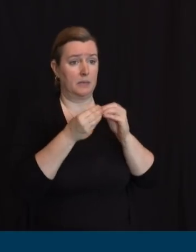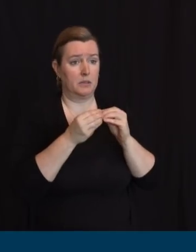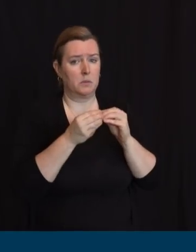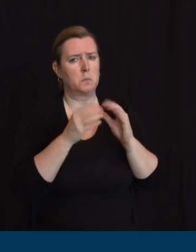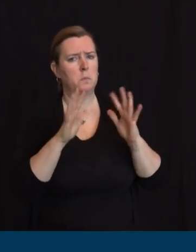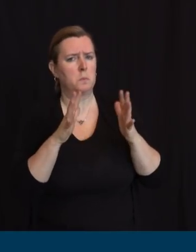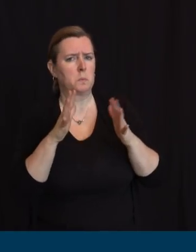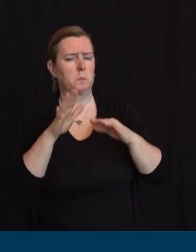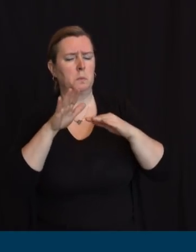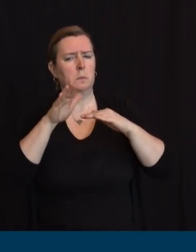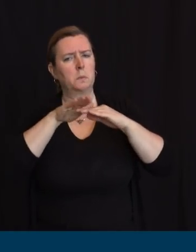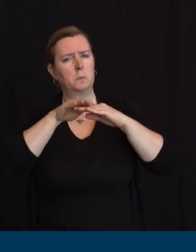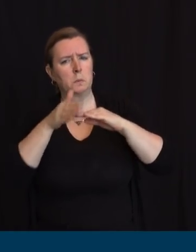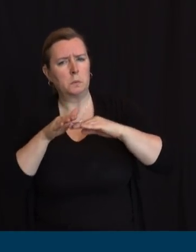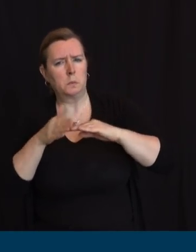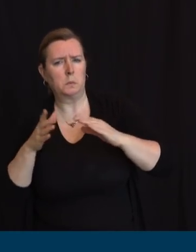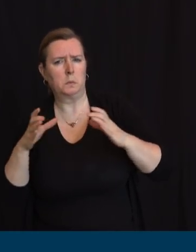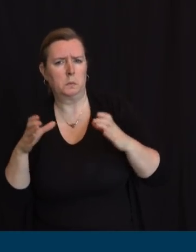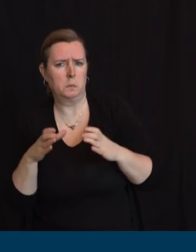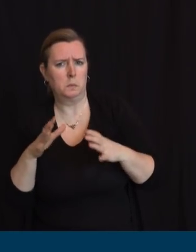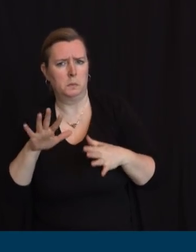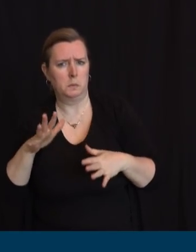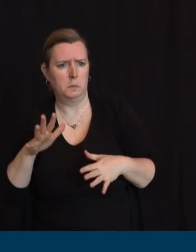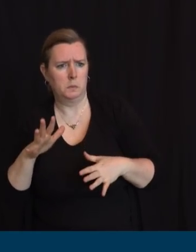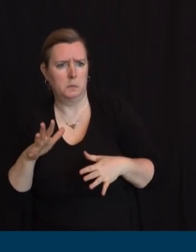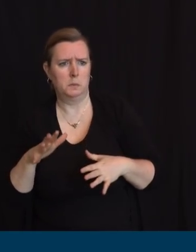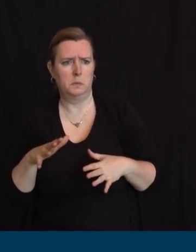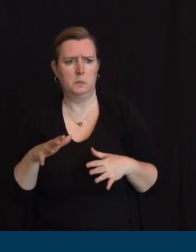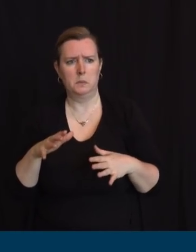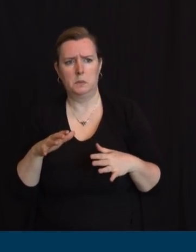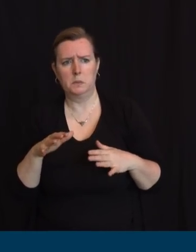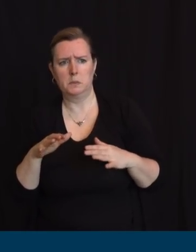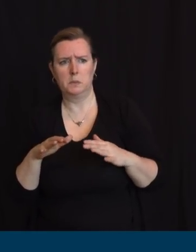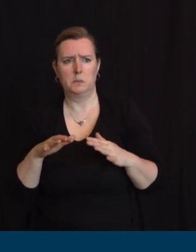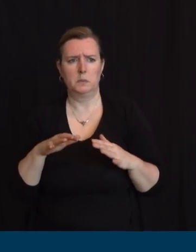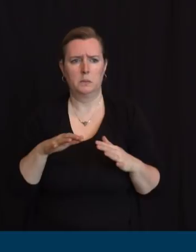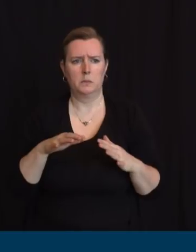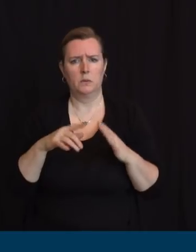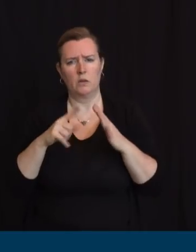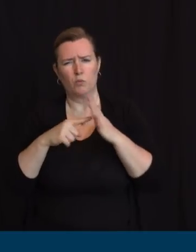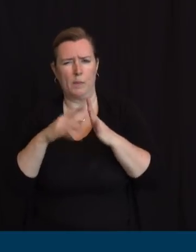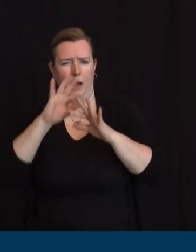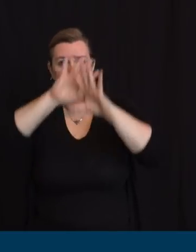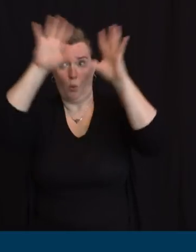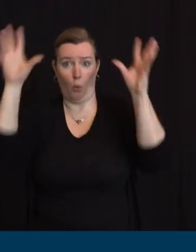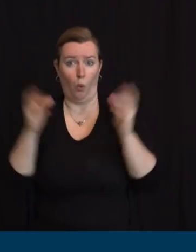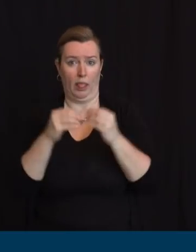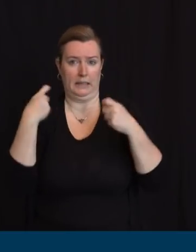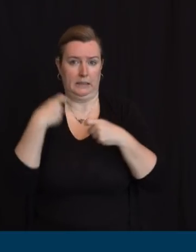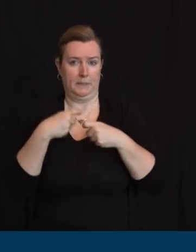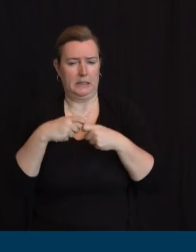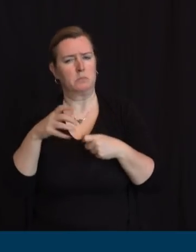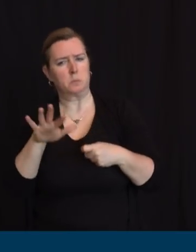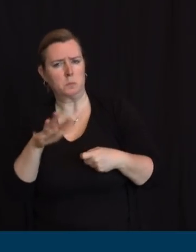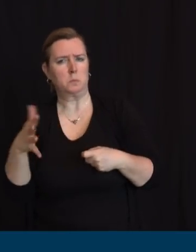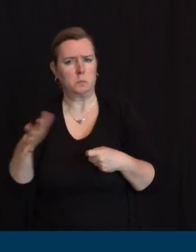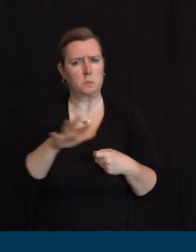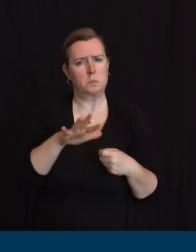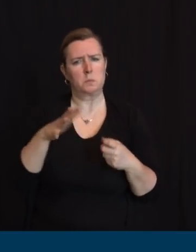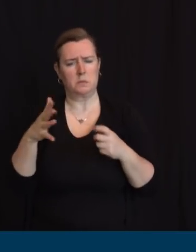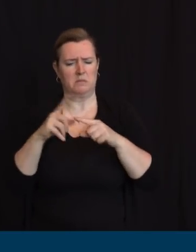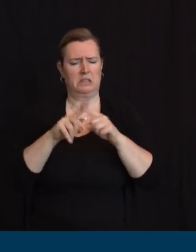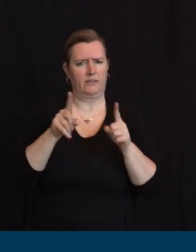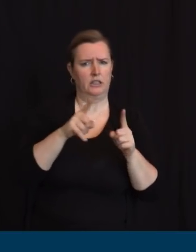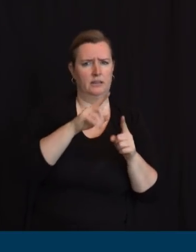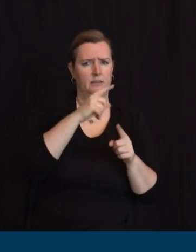bit under the representation in the state, which is a different reality if you look at the New York City